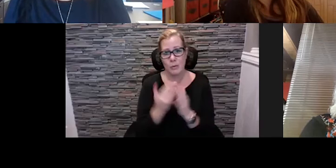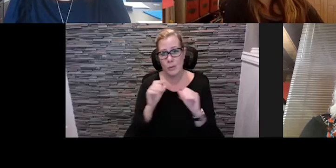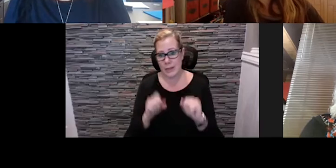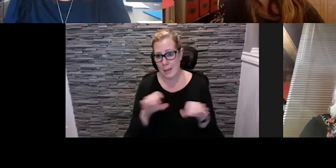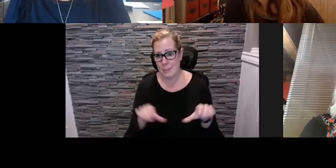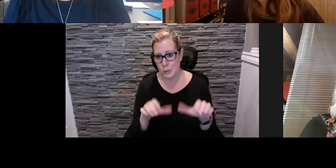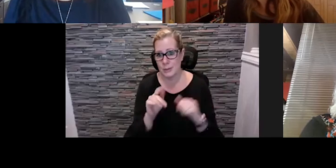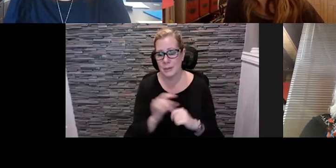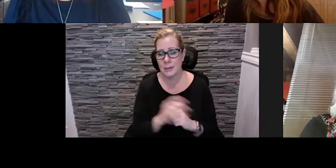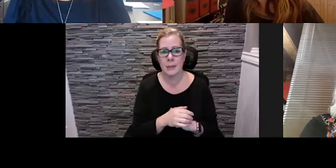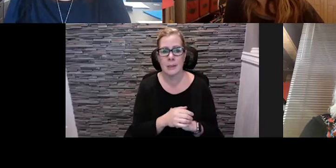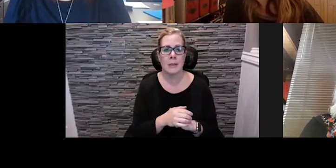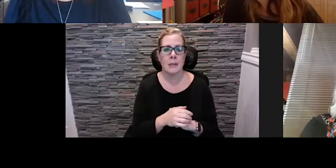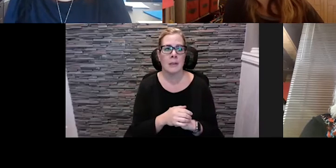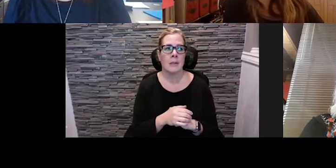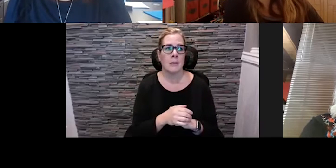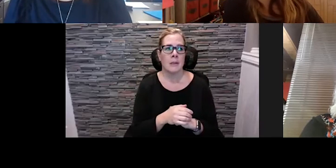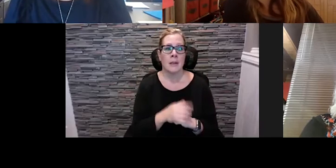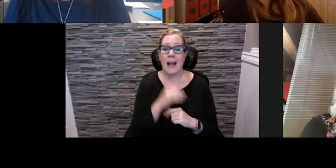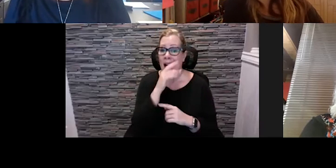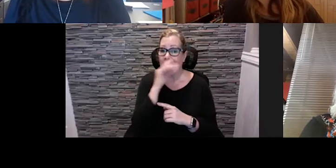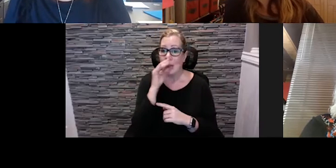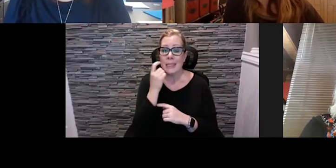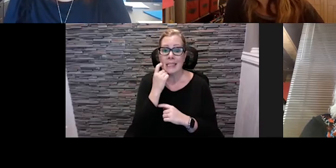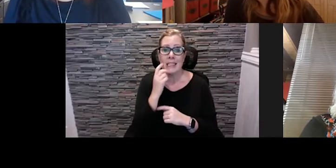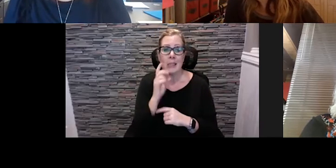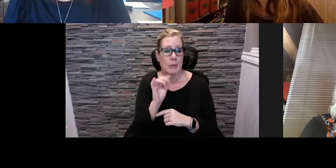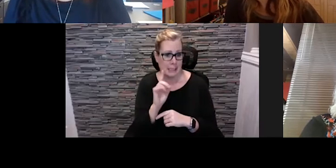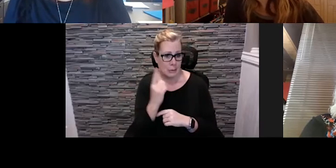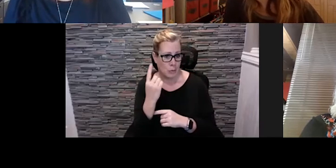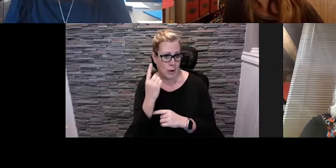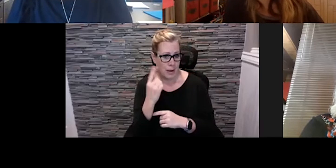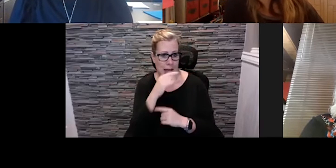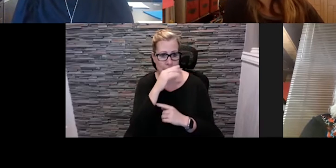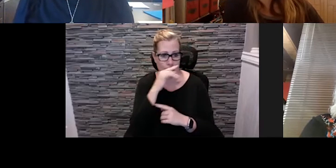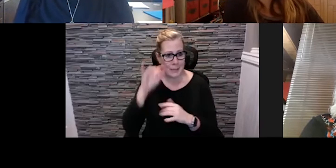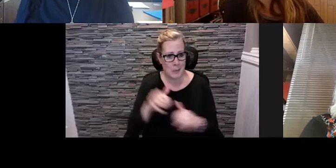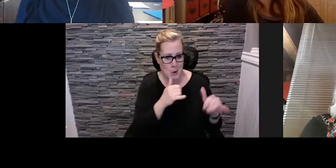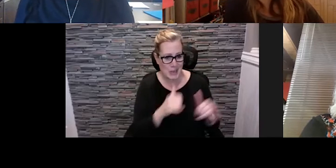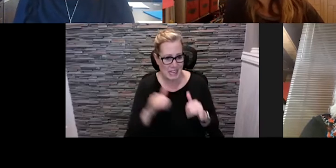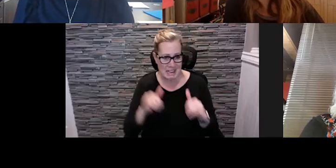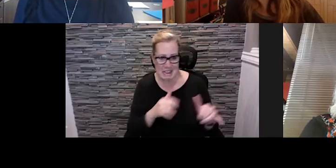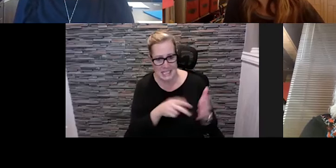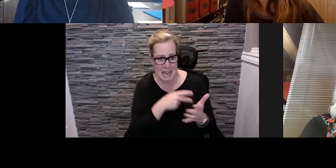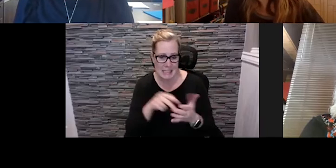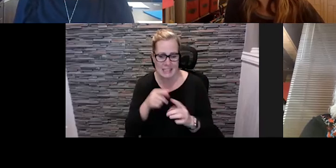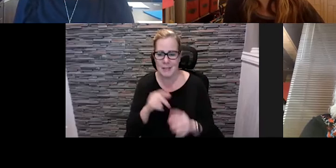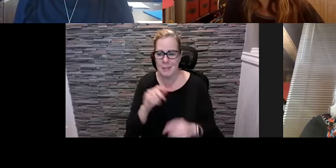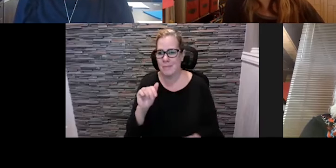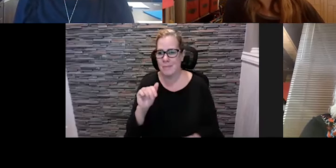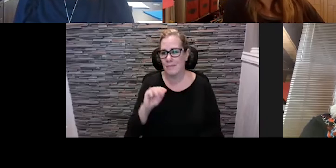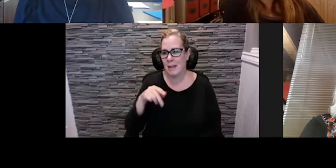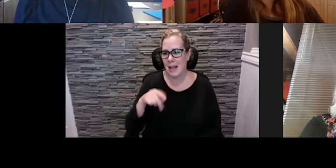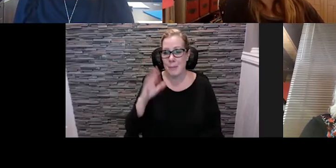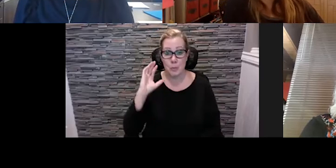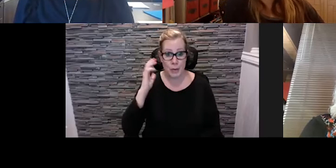we kicked off on halloween with a dance uh halloween party from amp radio and uh